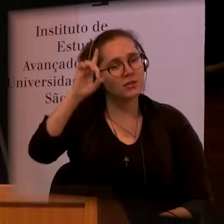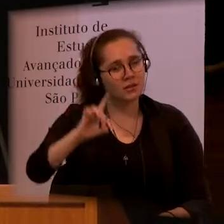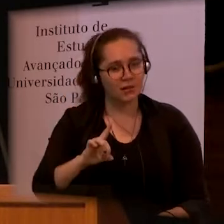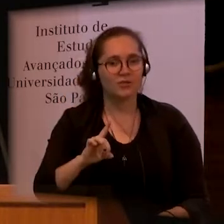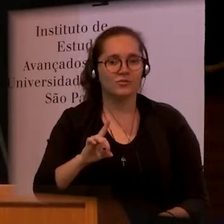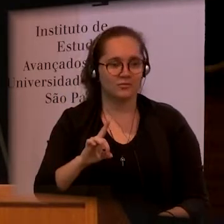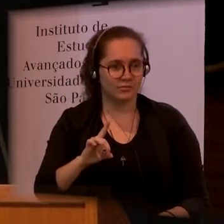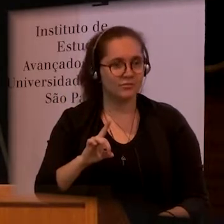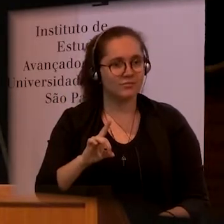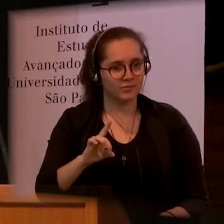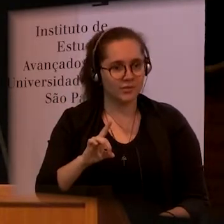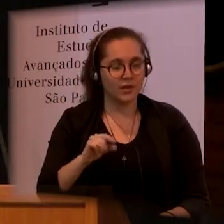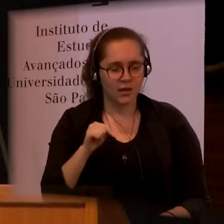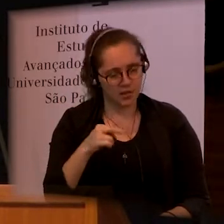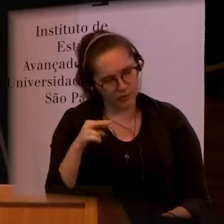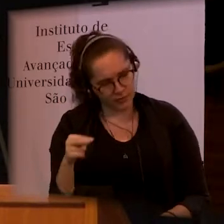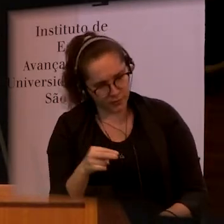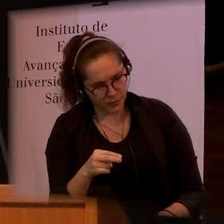disability.